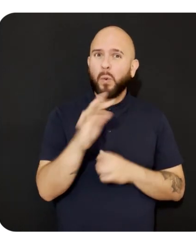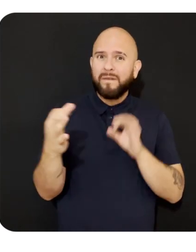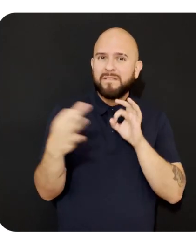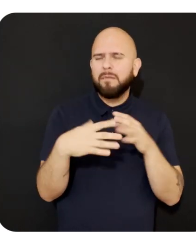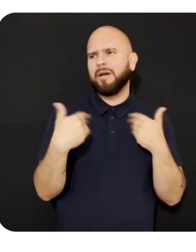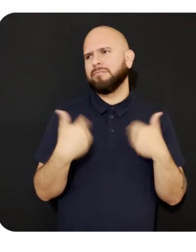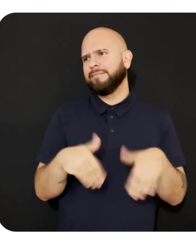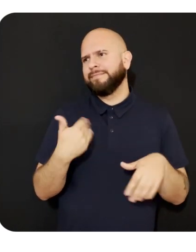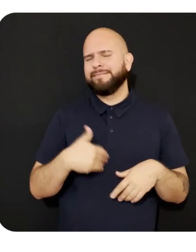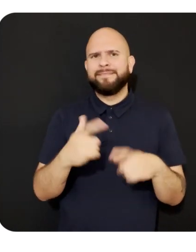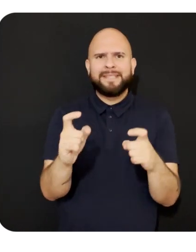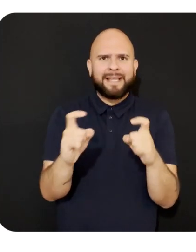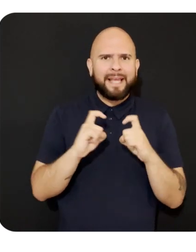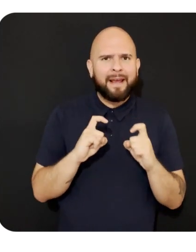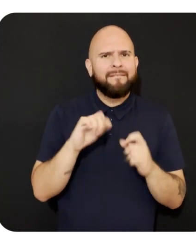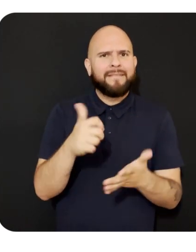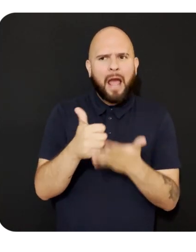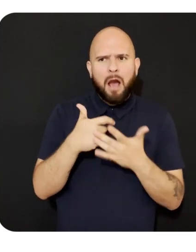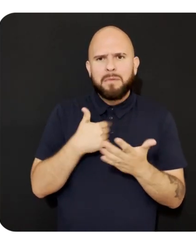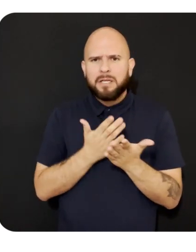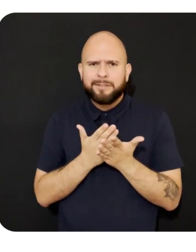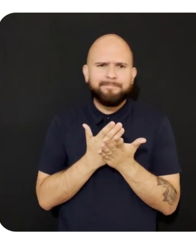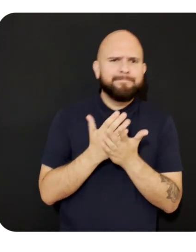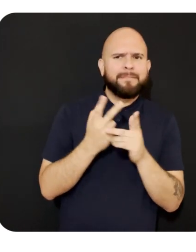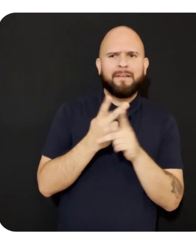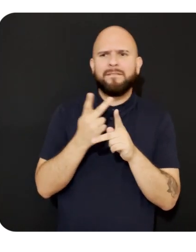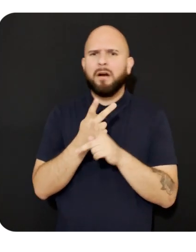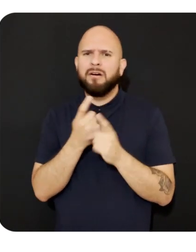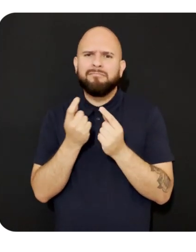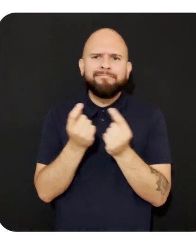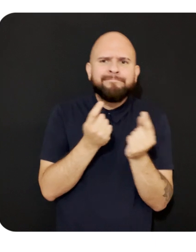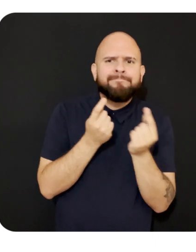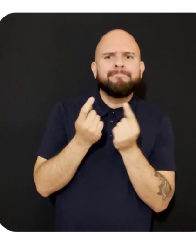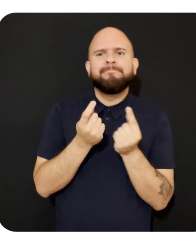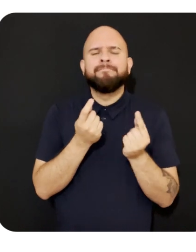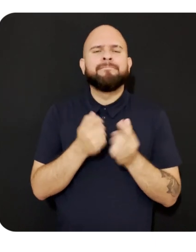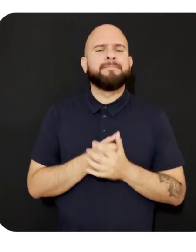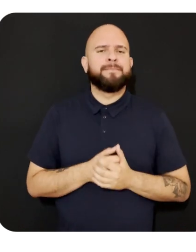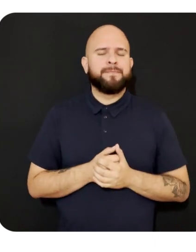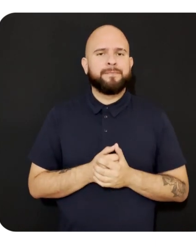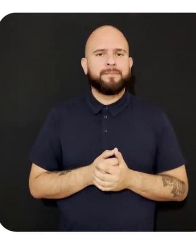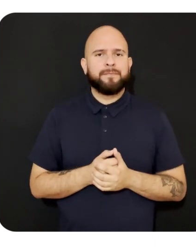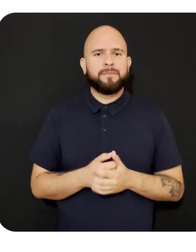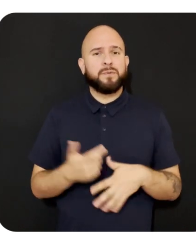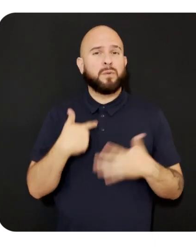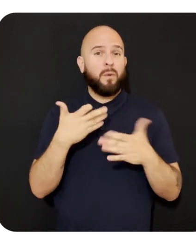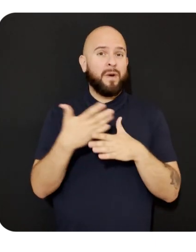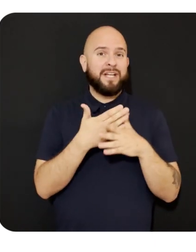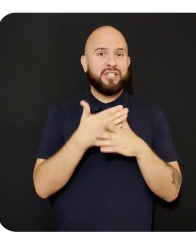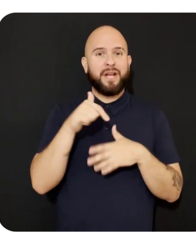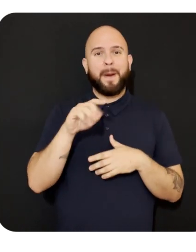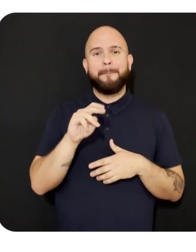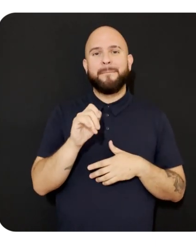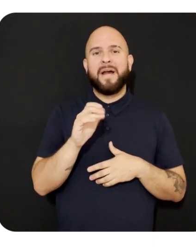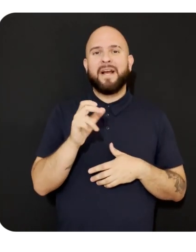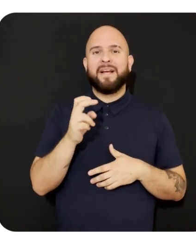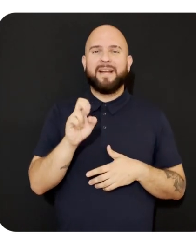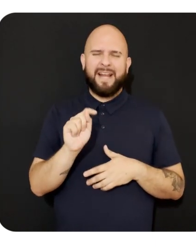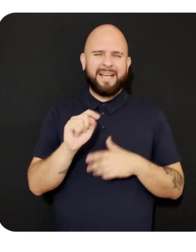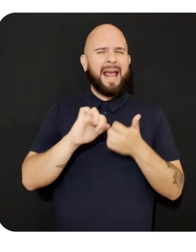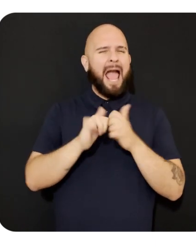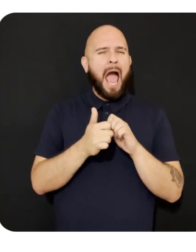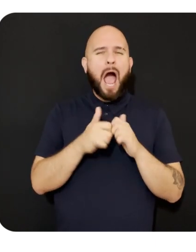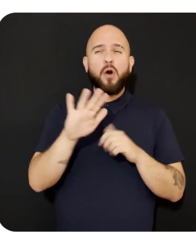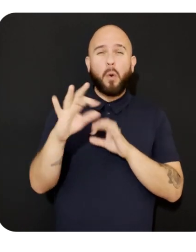and it's what informs and shapes our roadmap. So I wanted to share at MetaConnect this year all the ways we're addressing the